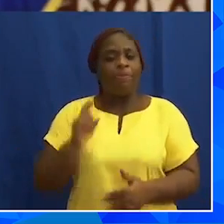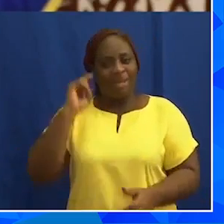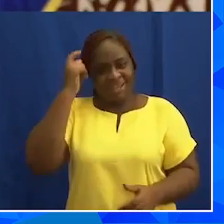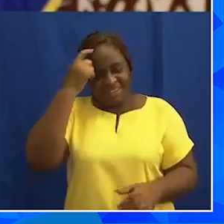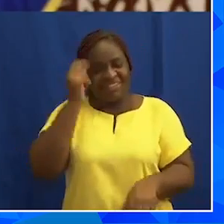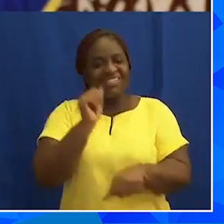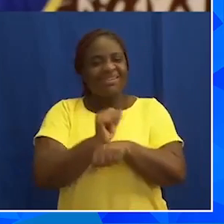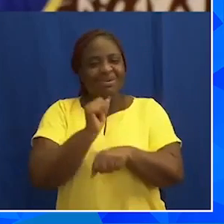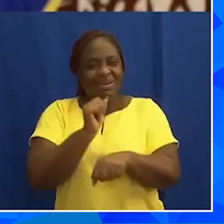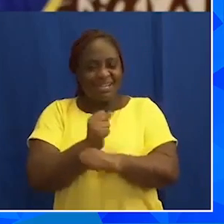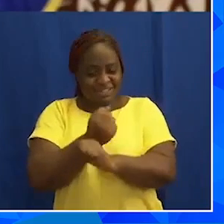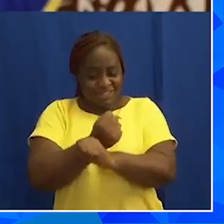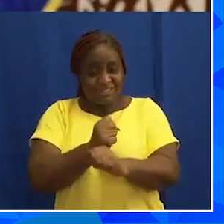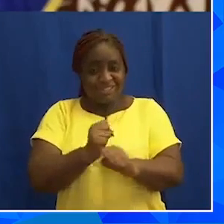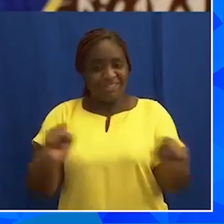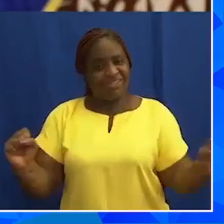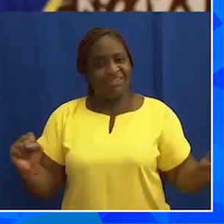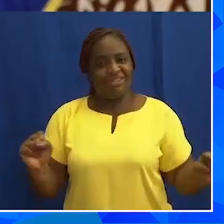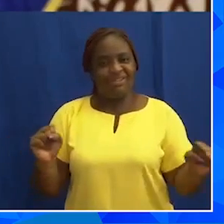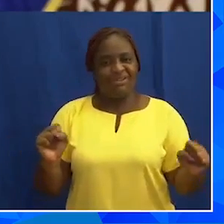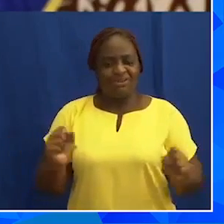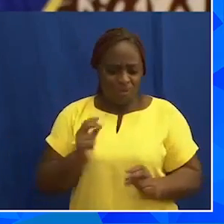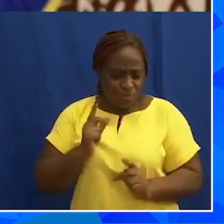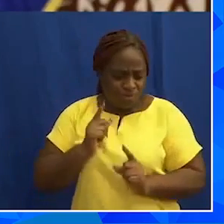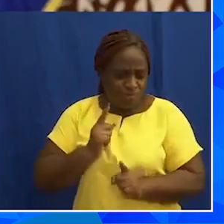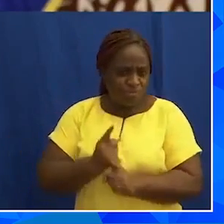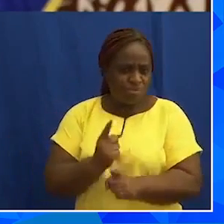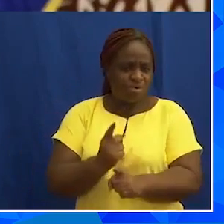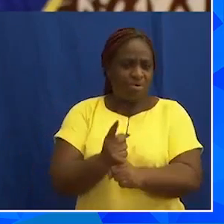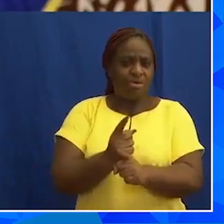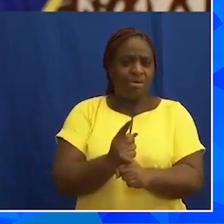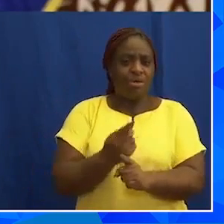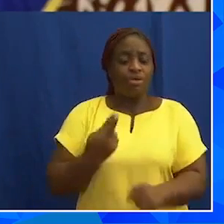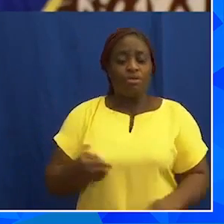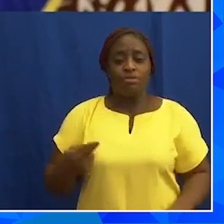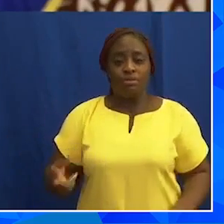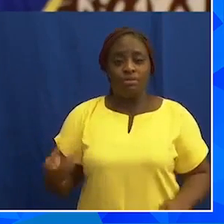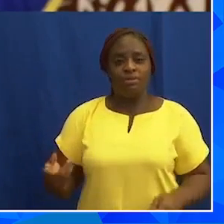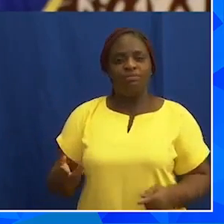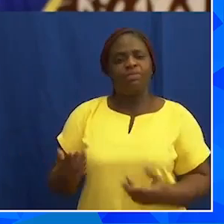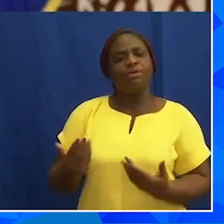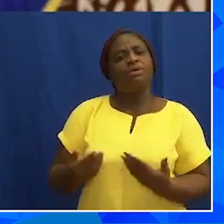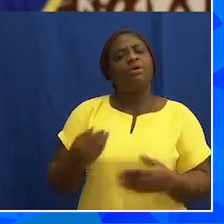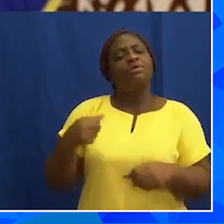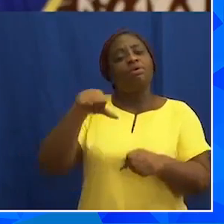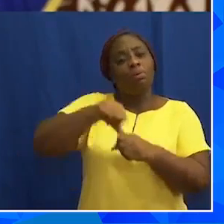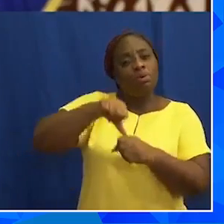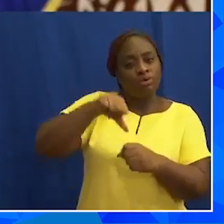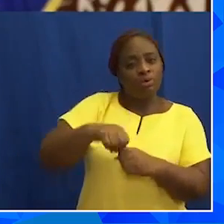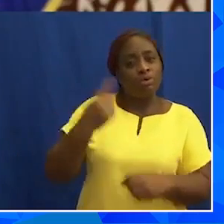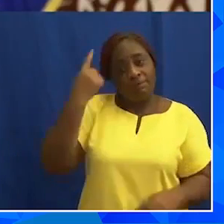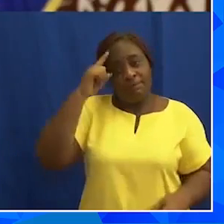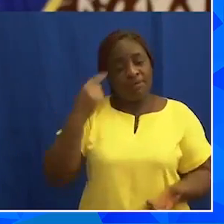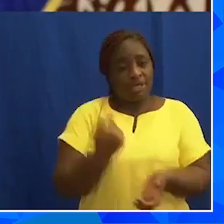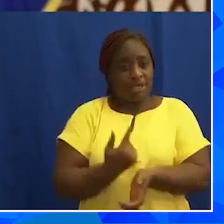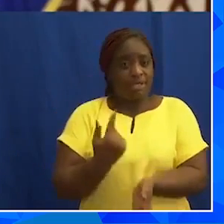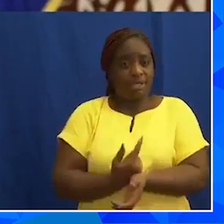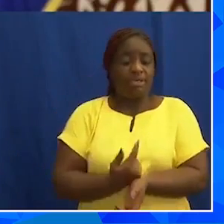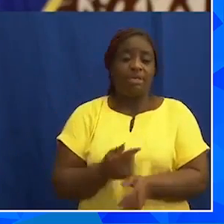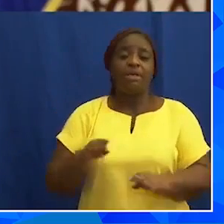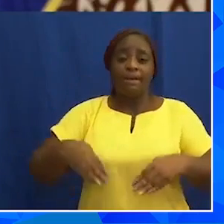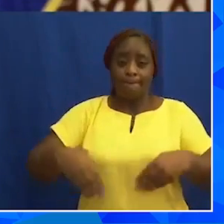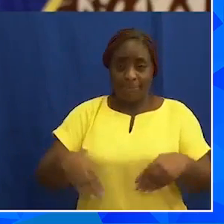is working to secure reliable and regular sources of affordable petroleum products for the Ghanaian market.